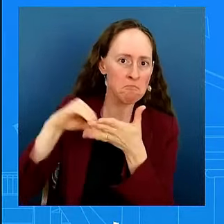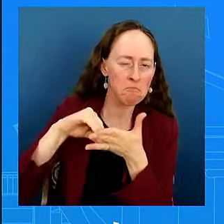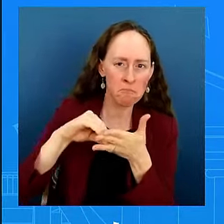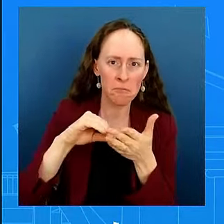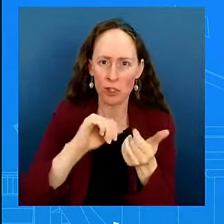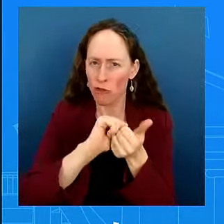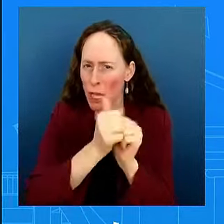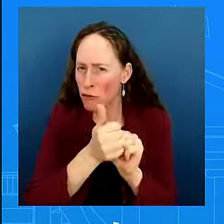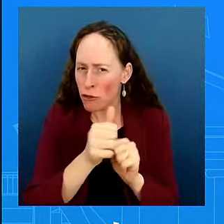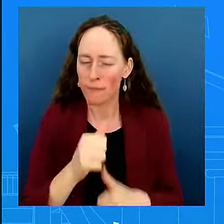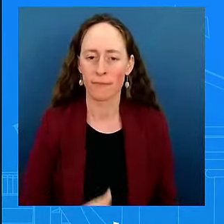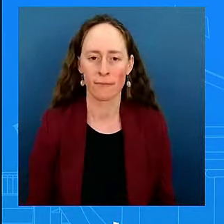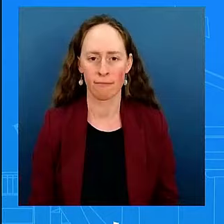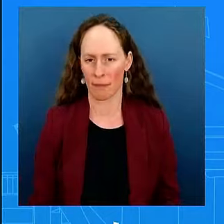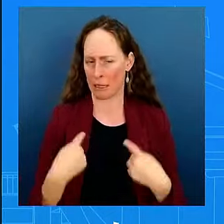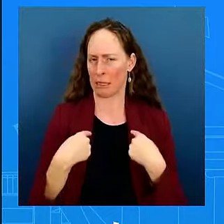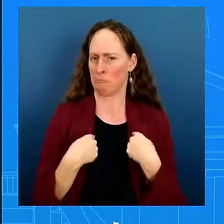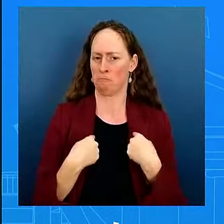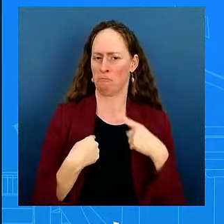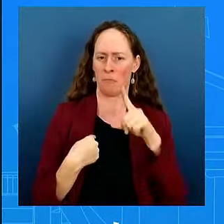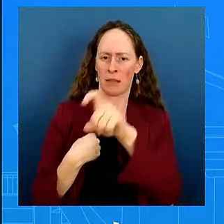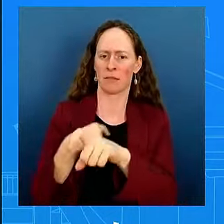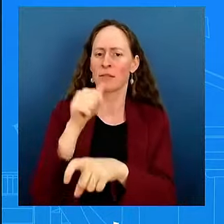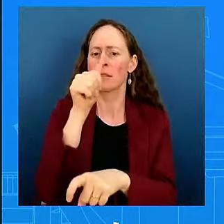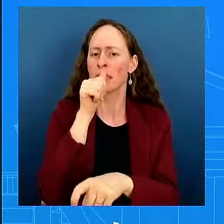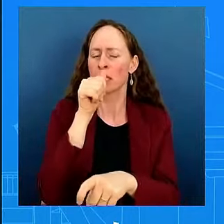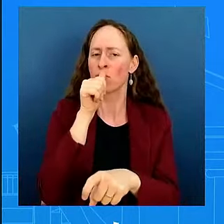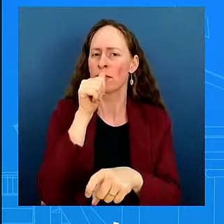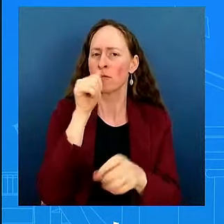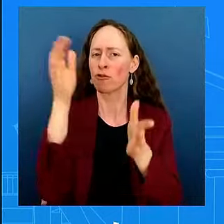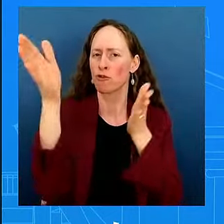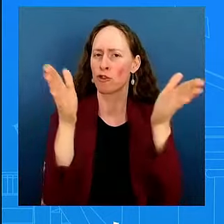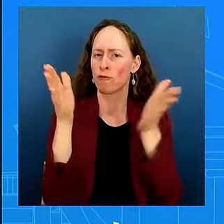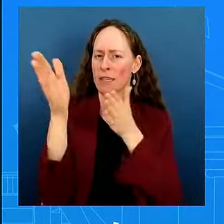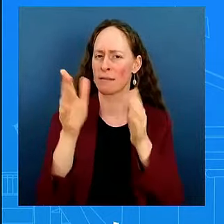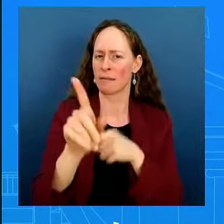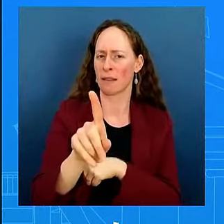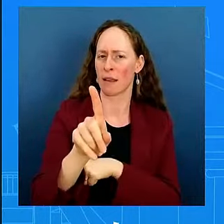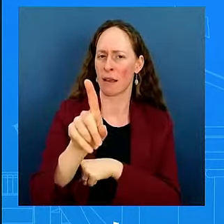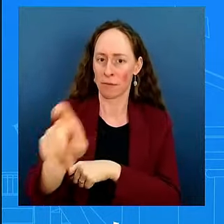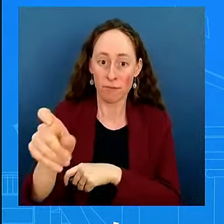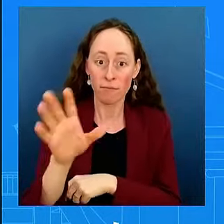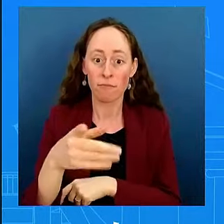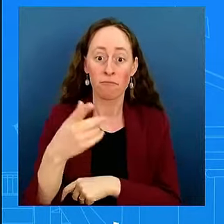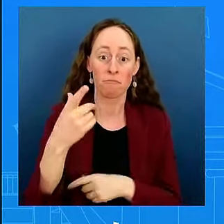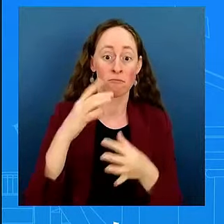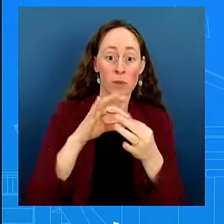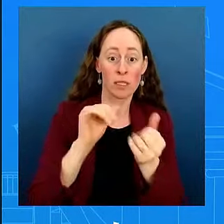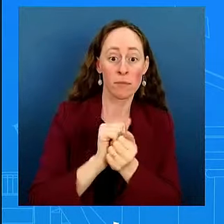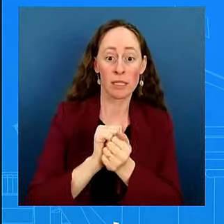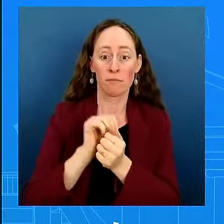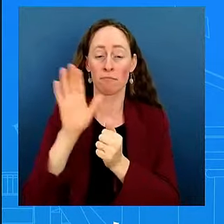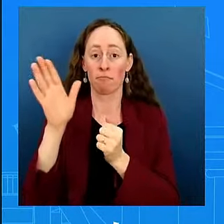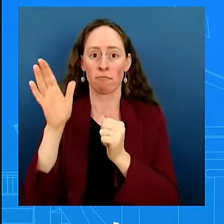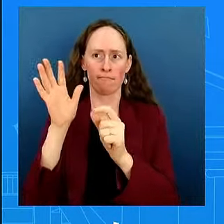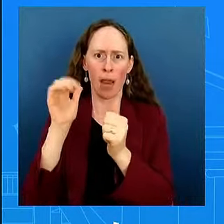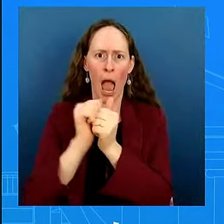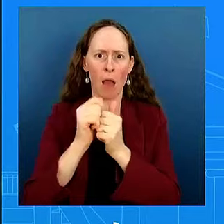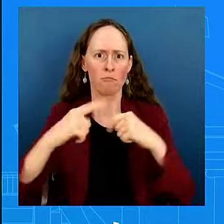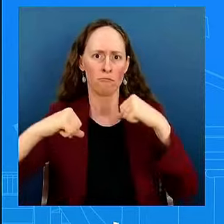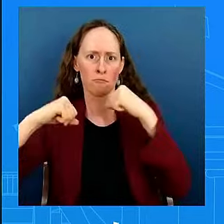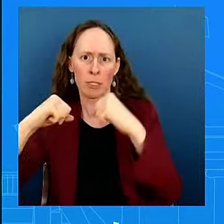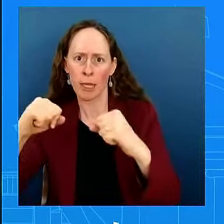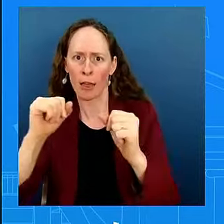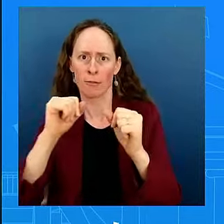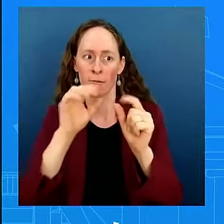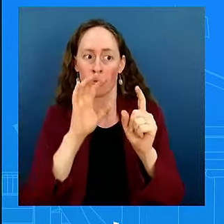president's comment. That is something that I, when it comes to the president's security or any of the security of the four principles, I can't speak to that from here. You have